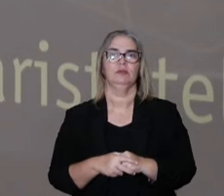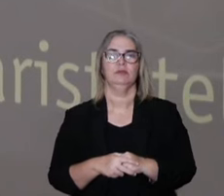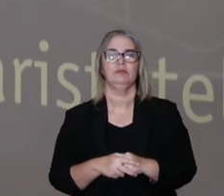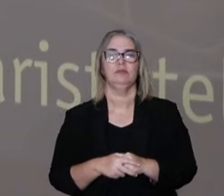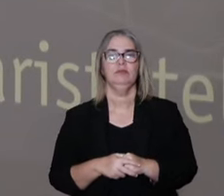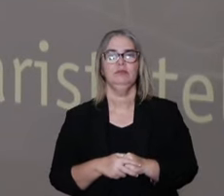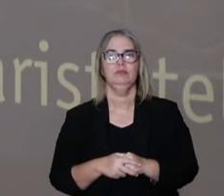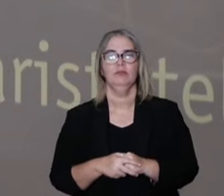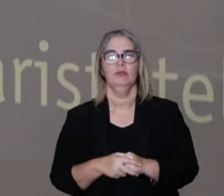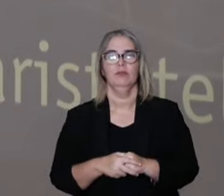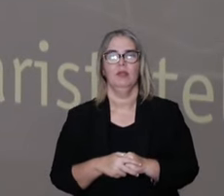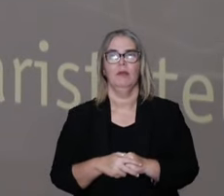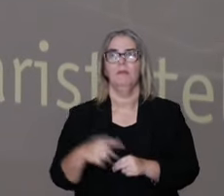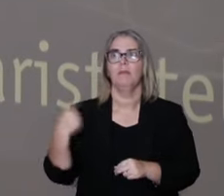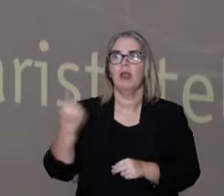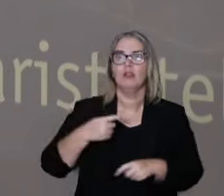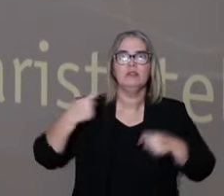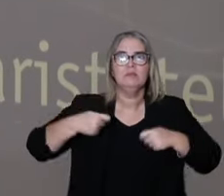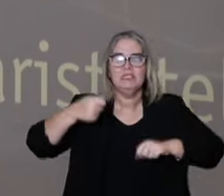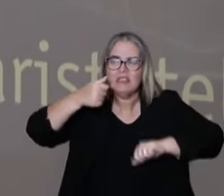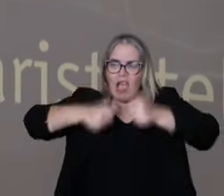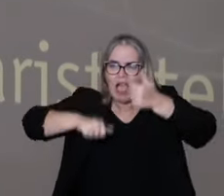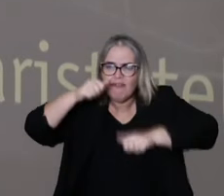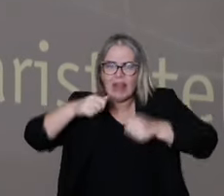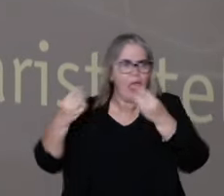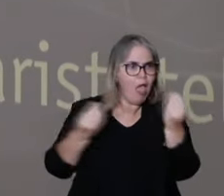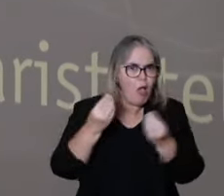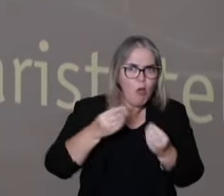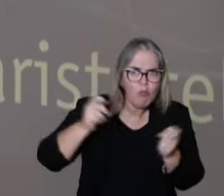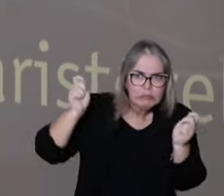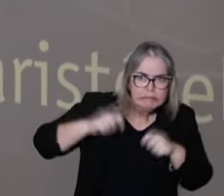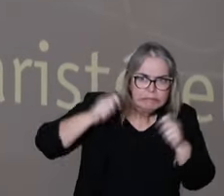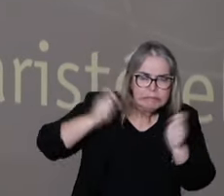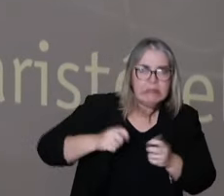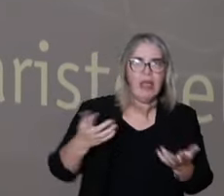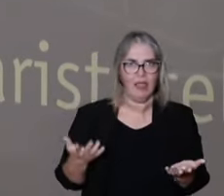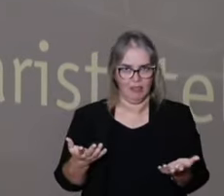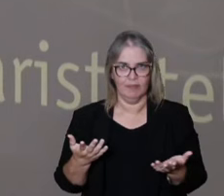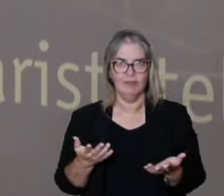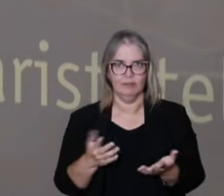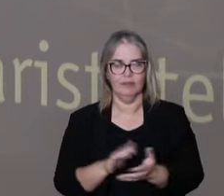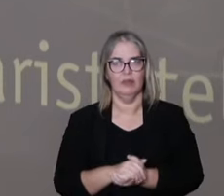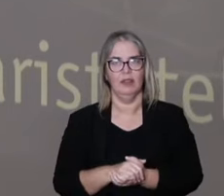contribution for us to assess the practices.